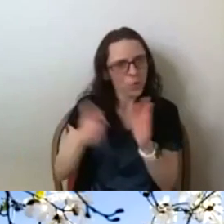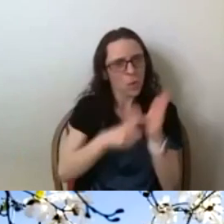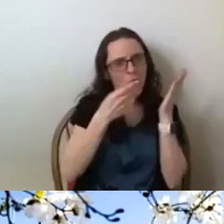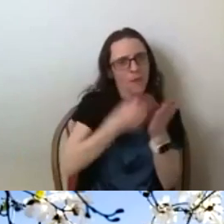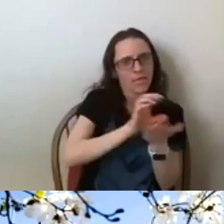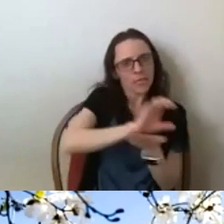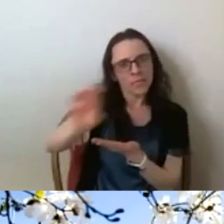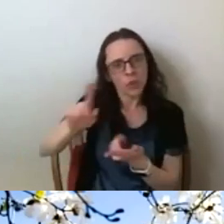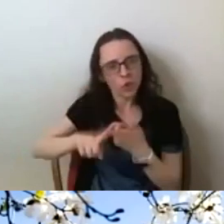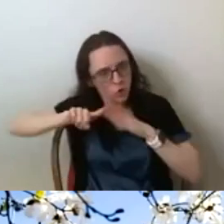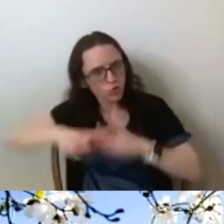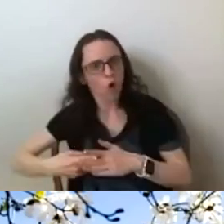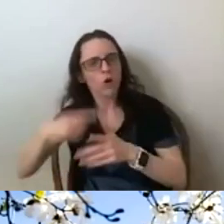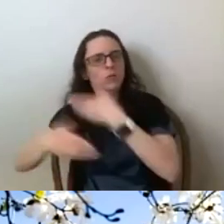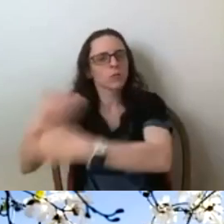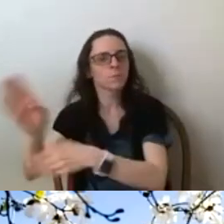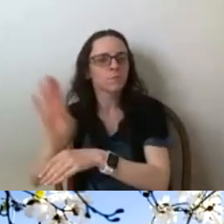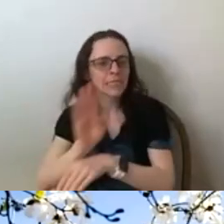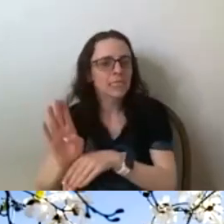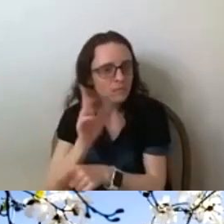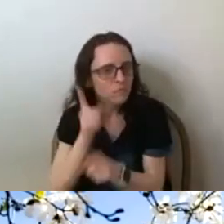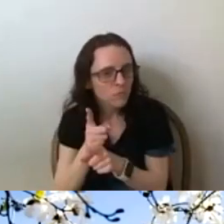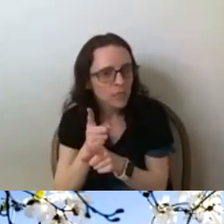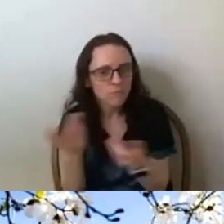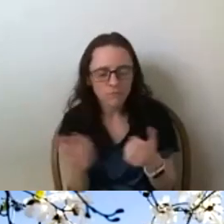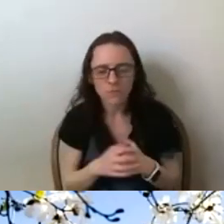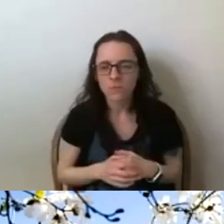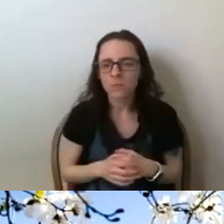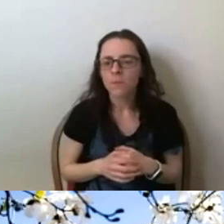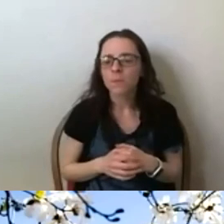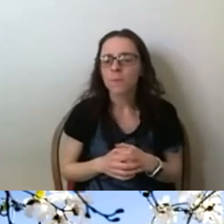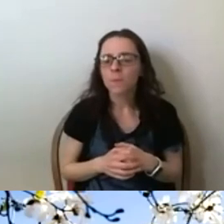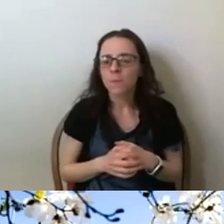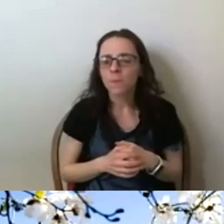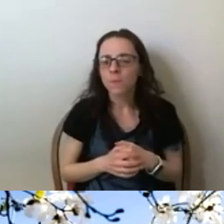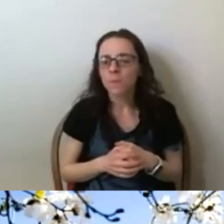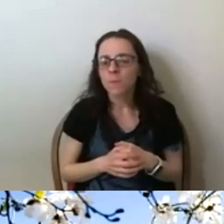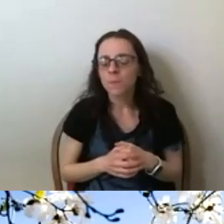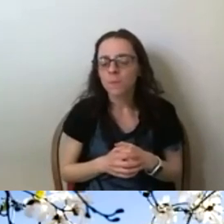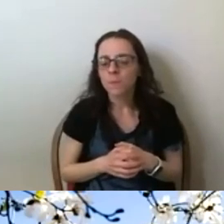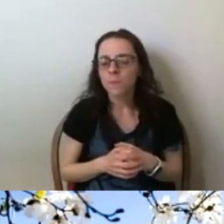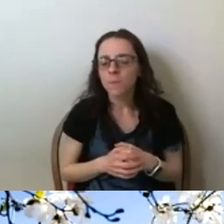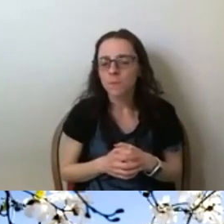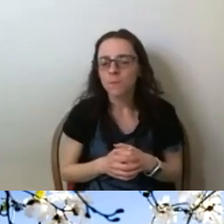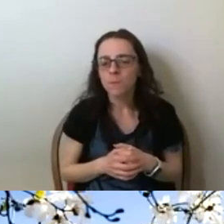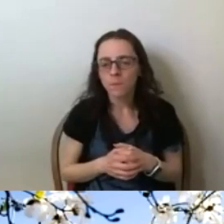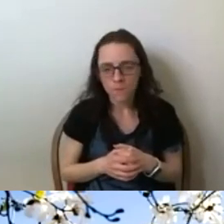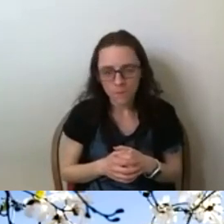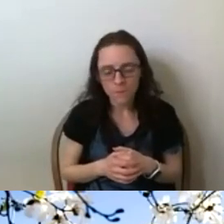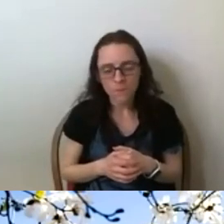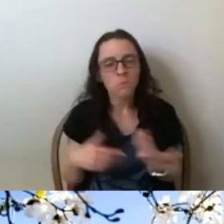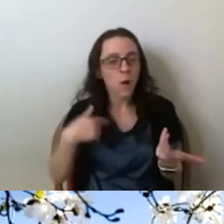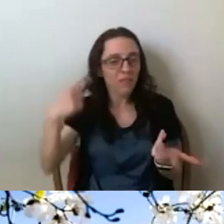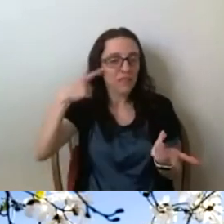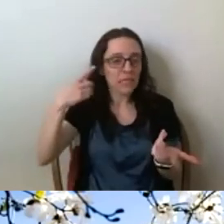that money to begin to start their own businesses. So I think that would be, um, I think that economics could add to